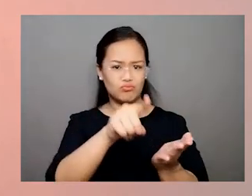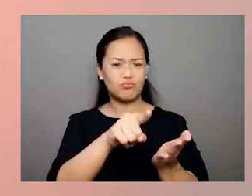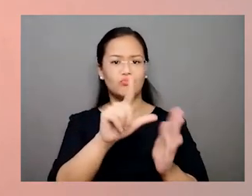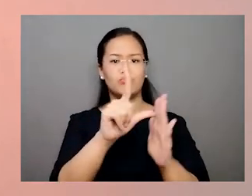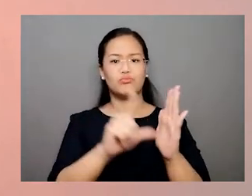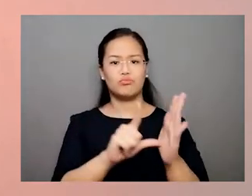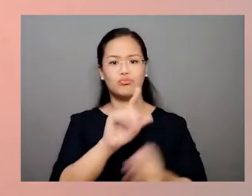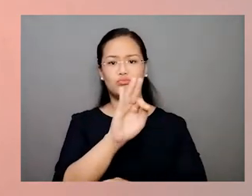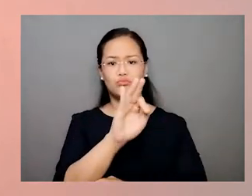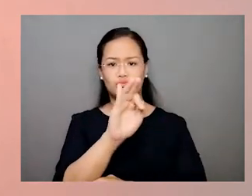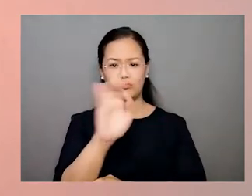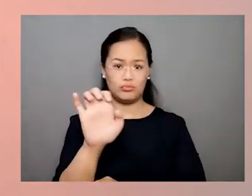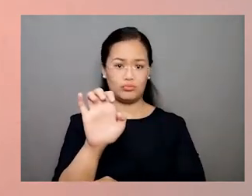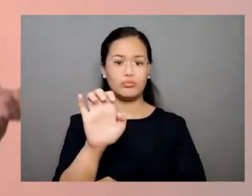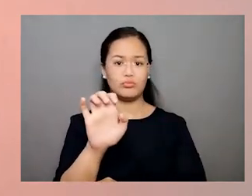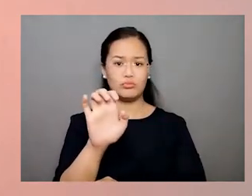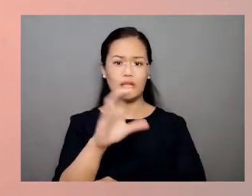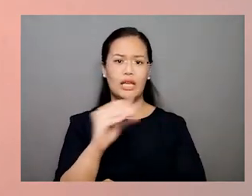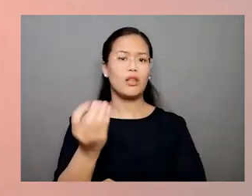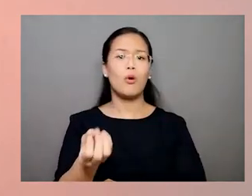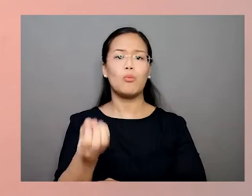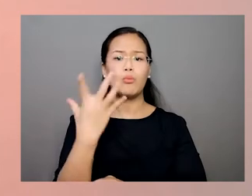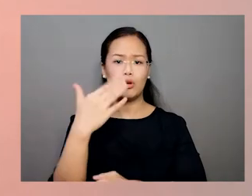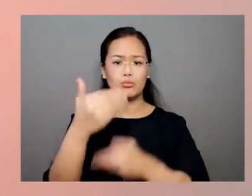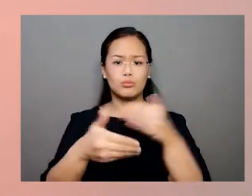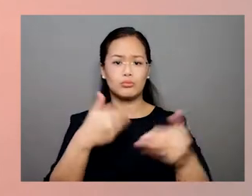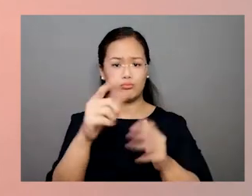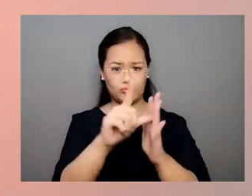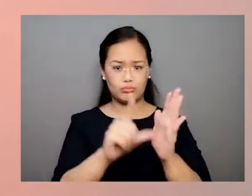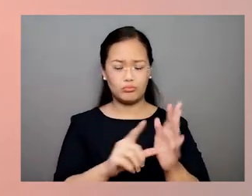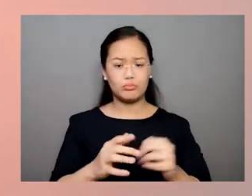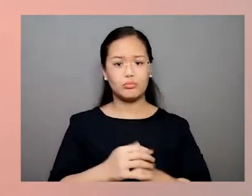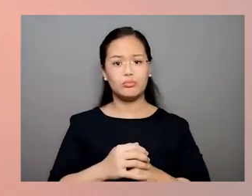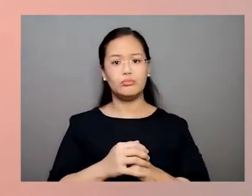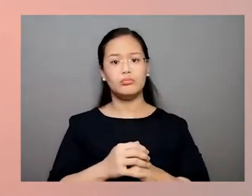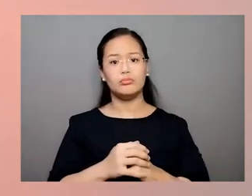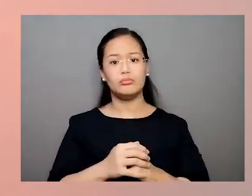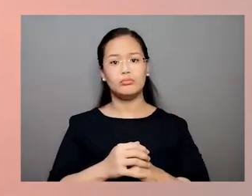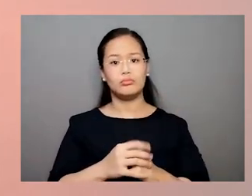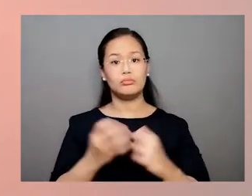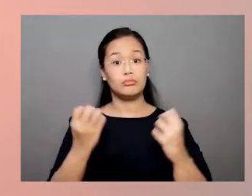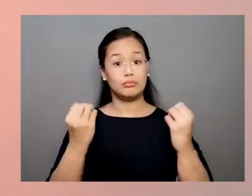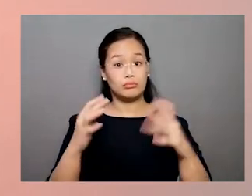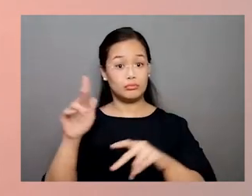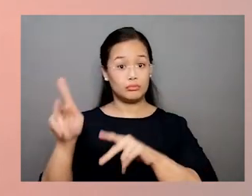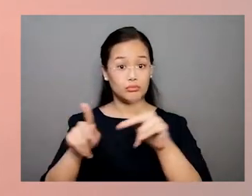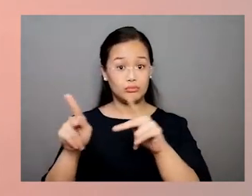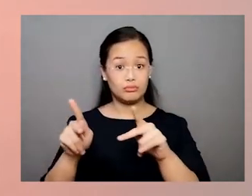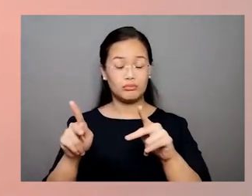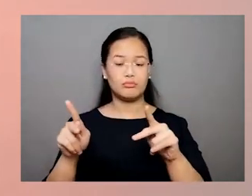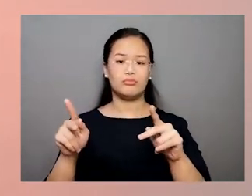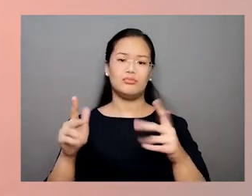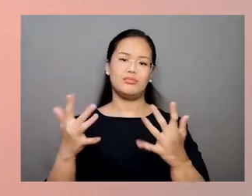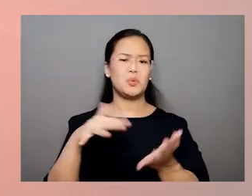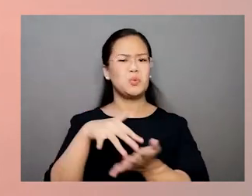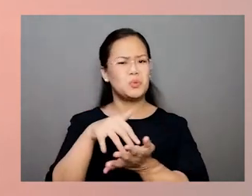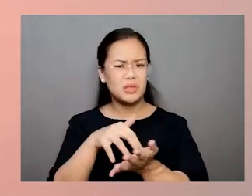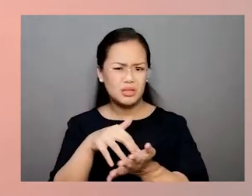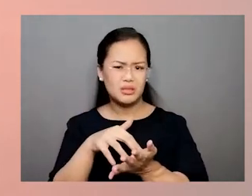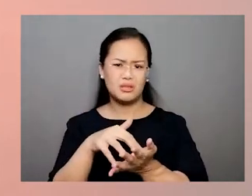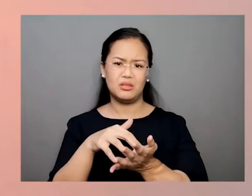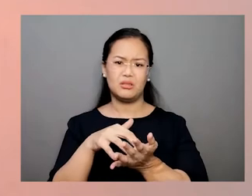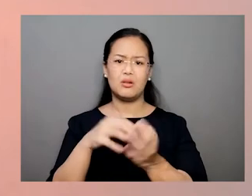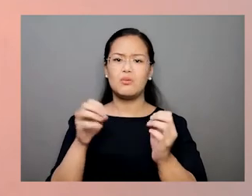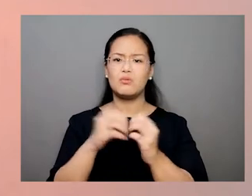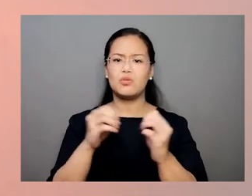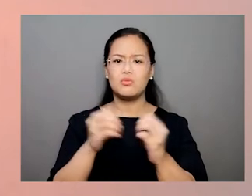capacity to pay the lawyer's fees and the costs of a legal action. So many of these people are